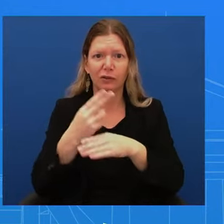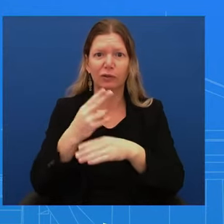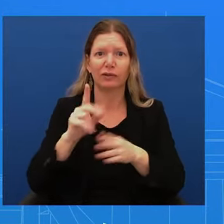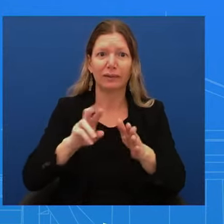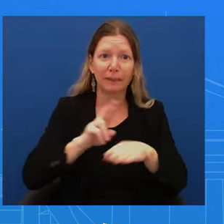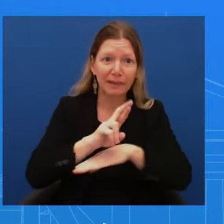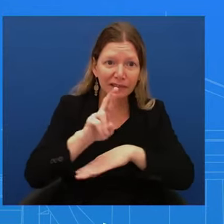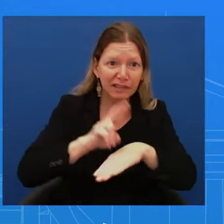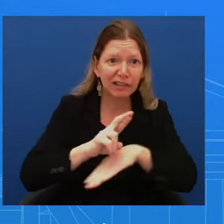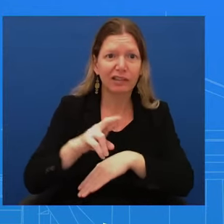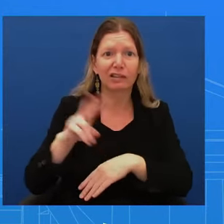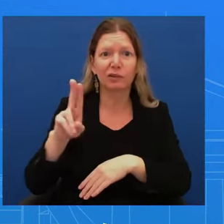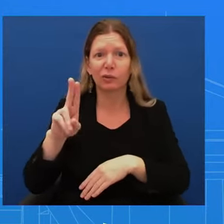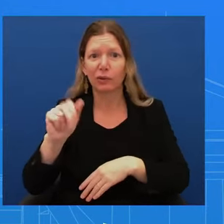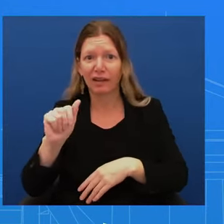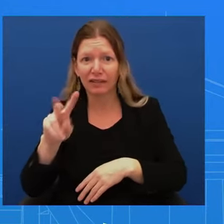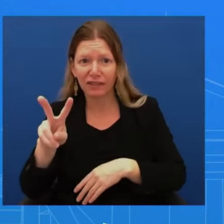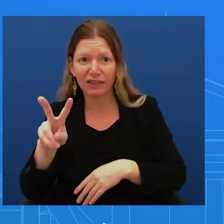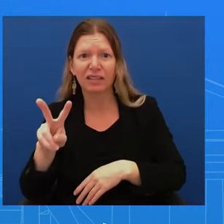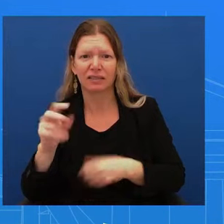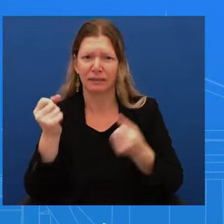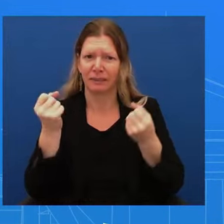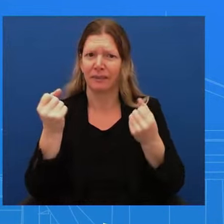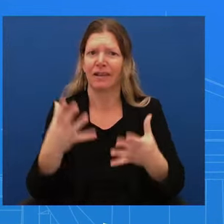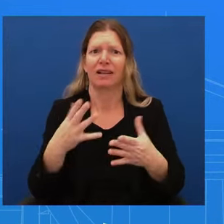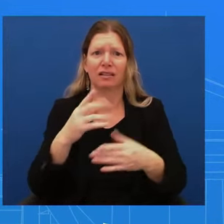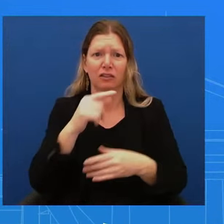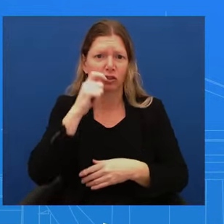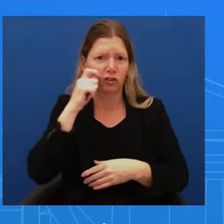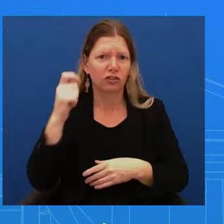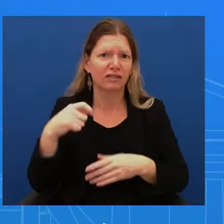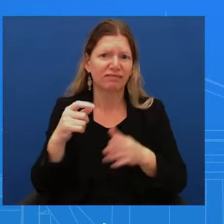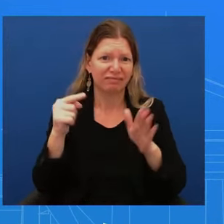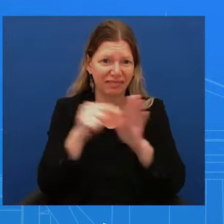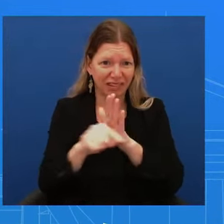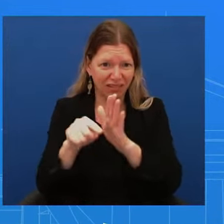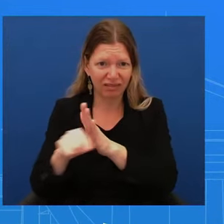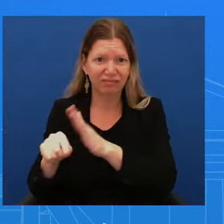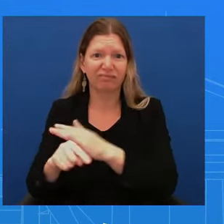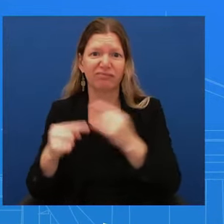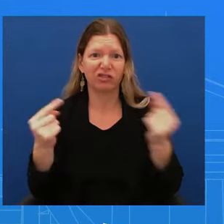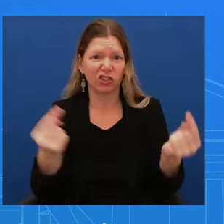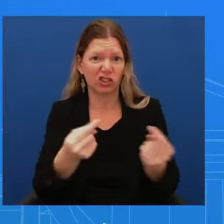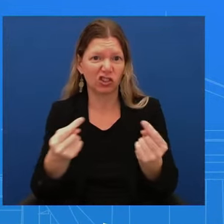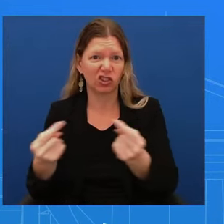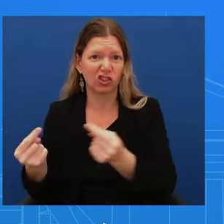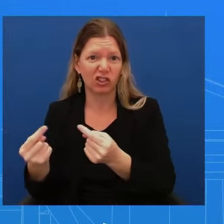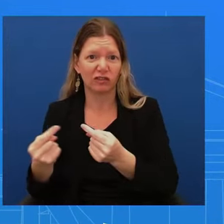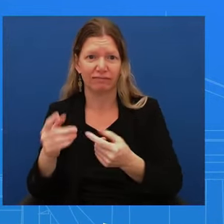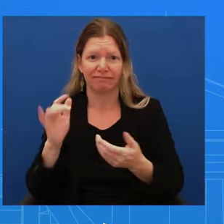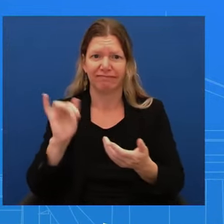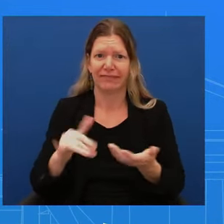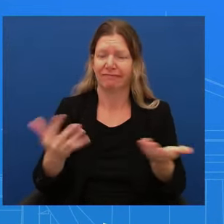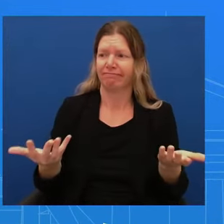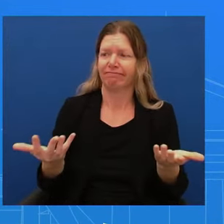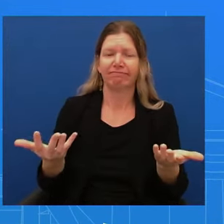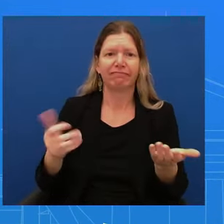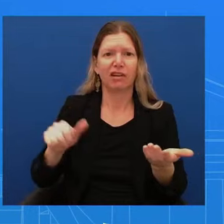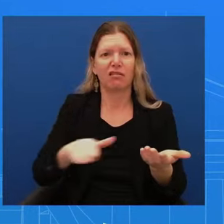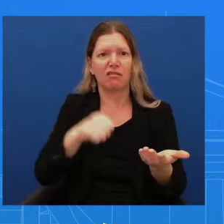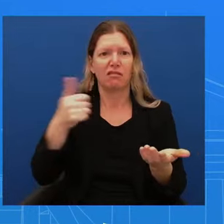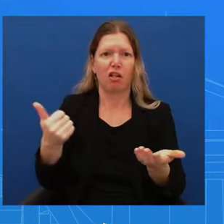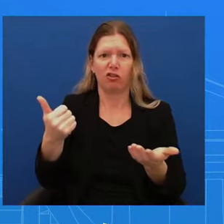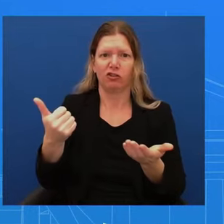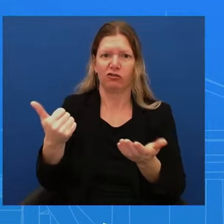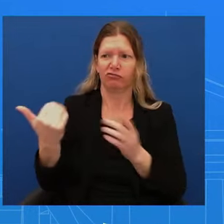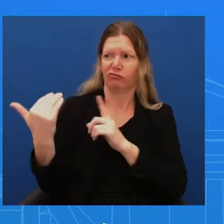are horrific. They're inhumane, and they serve as yet just another reminder of the brutality of Mr. Putin's war. Due in part to our sanctions and